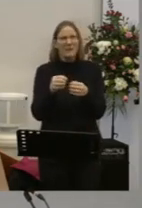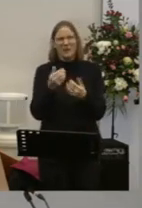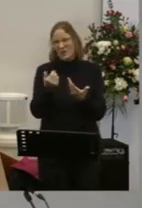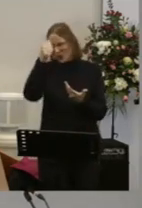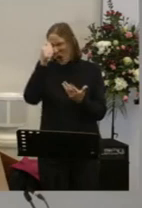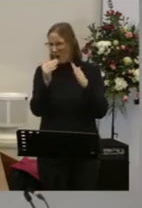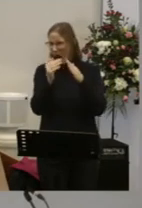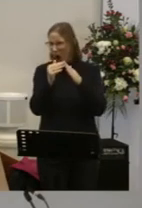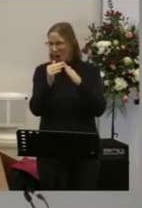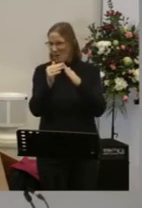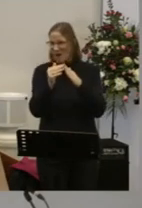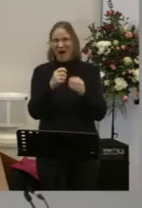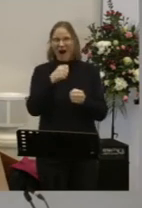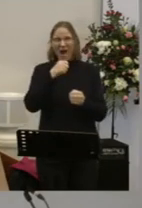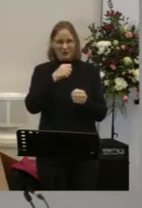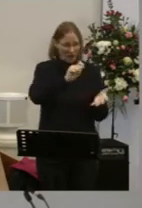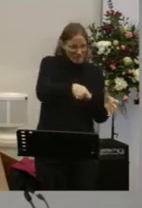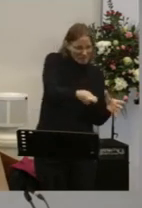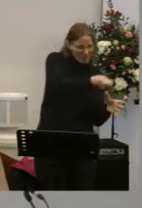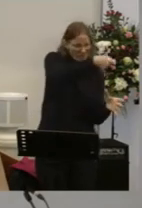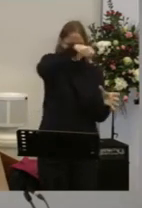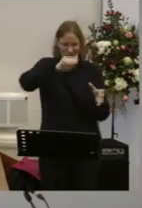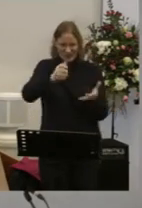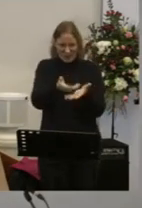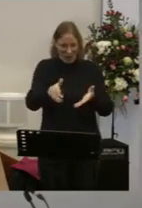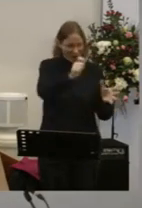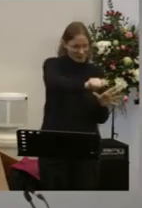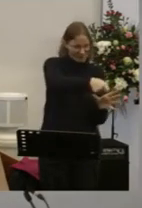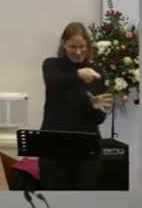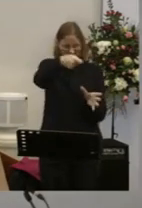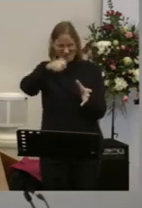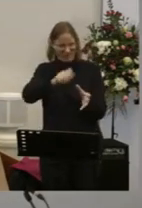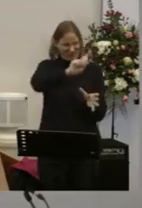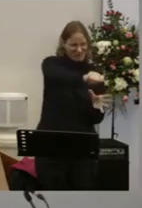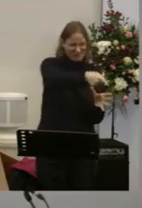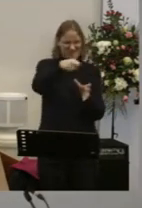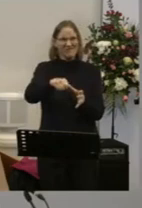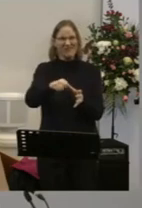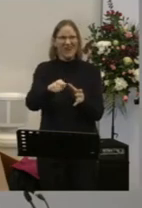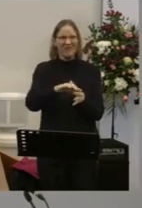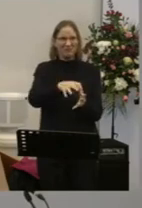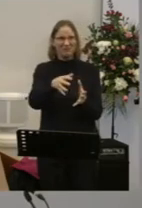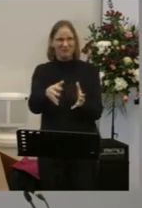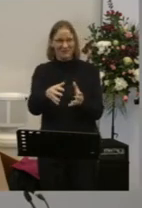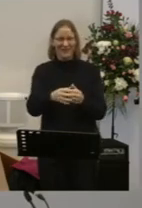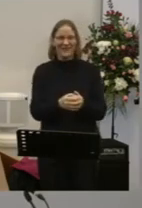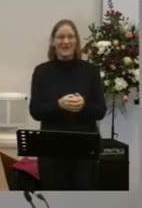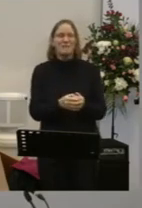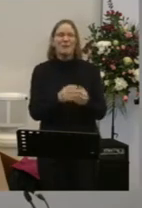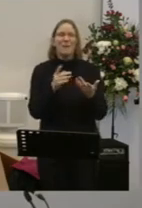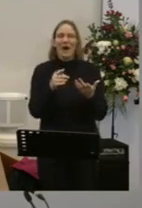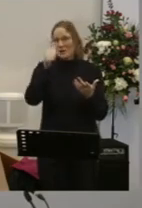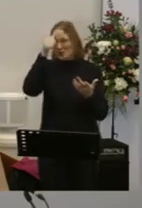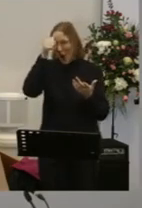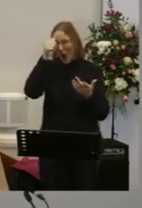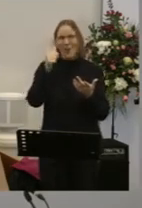You are not giving yourself a mouthful You get the ice creams and then you got to find the spoon You got to find the spoon then haven't you Which is